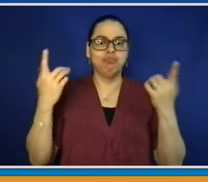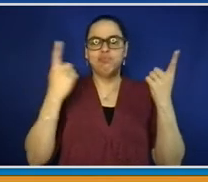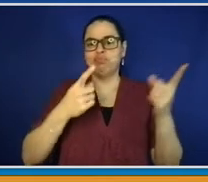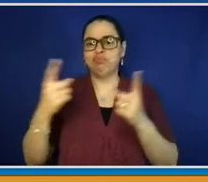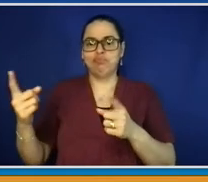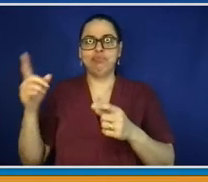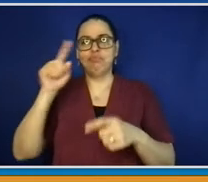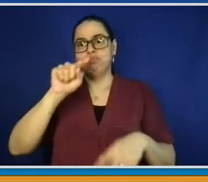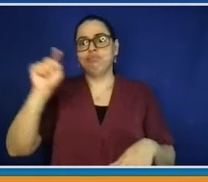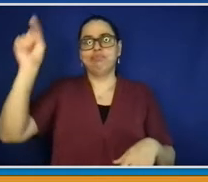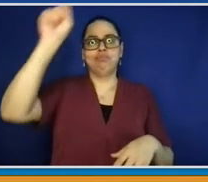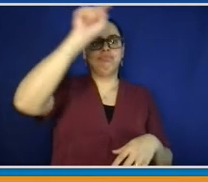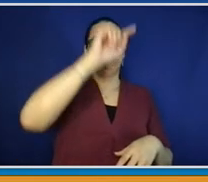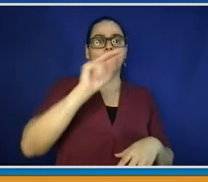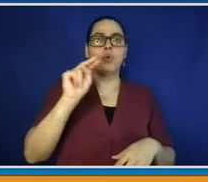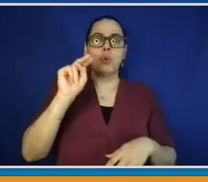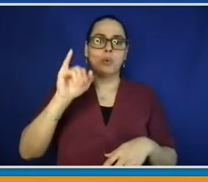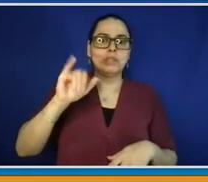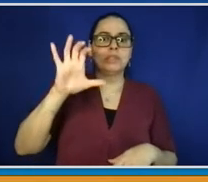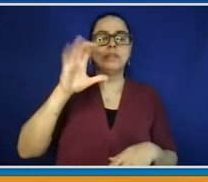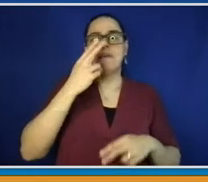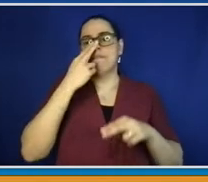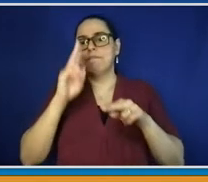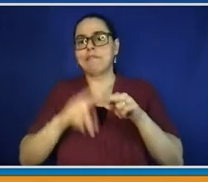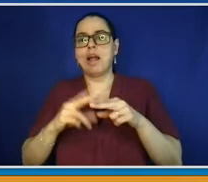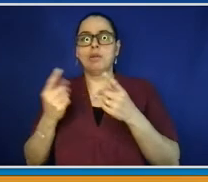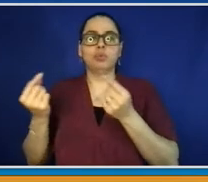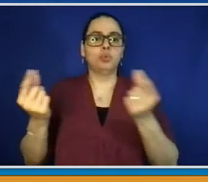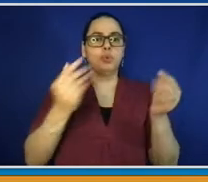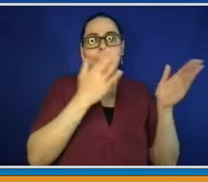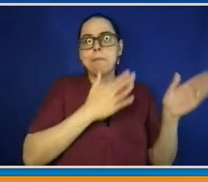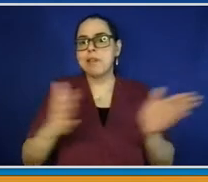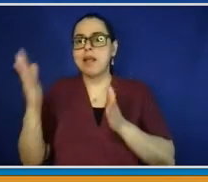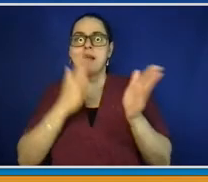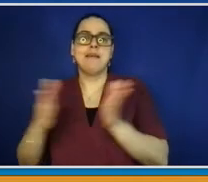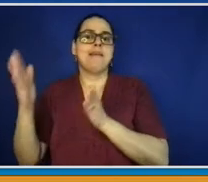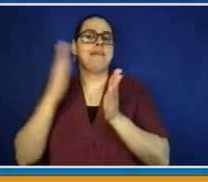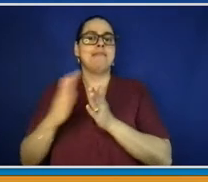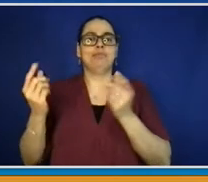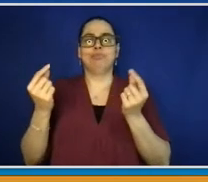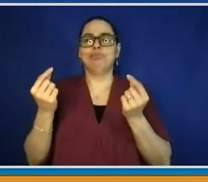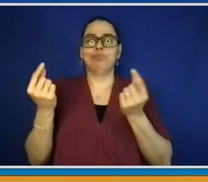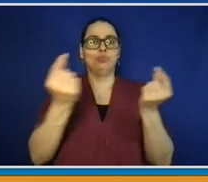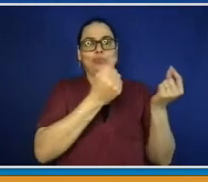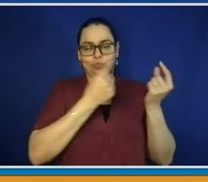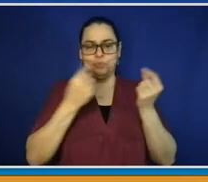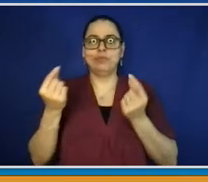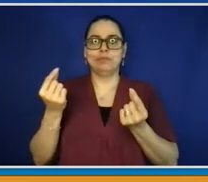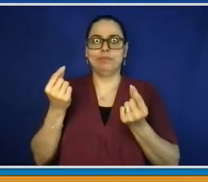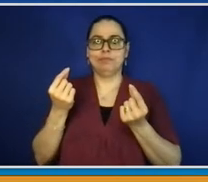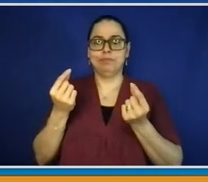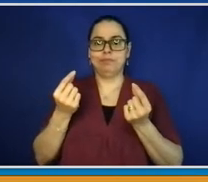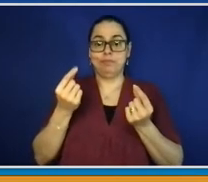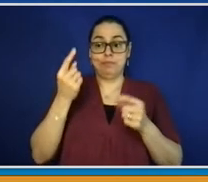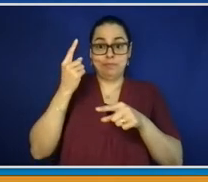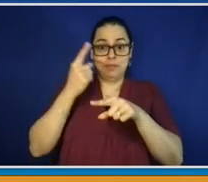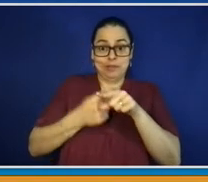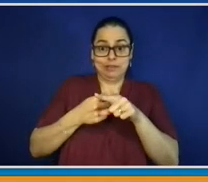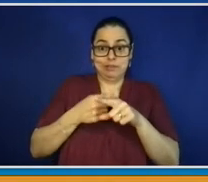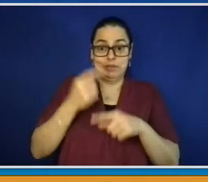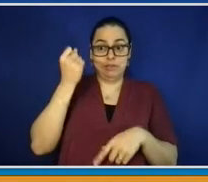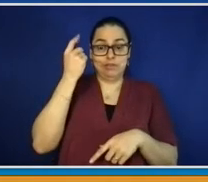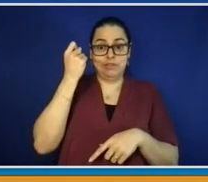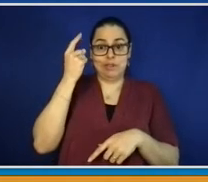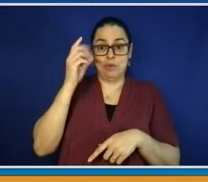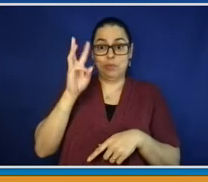venues, and we're right there to be able to do it. And in addition to that, as I hope you know, we have so many wonderful venues in Westchester County for